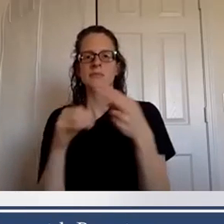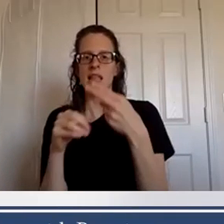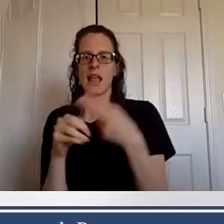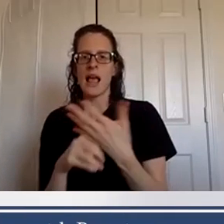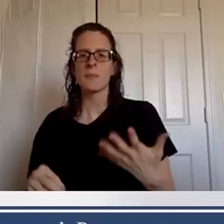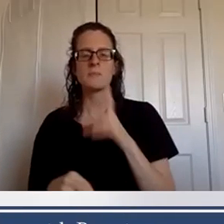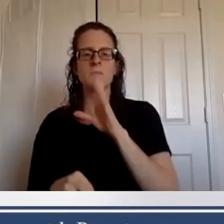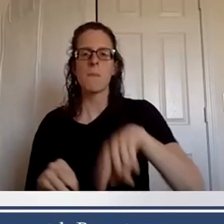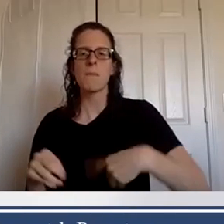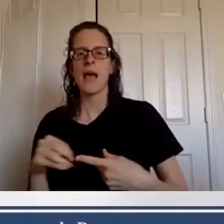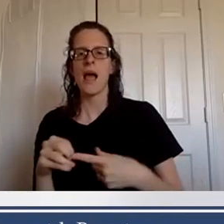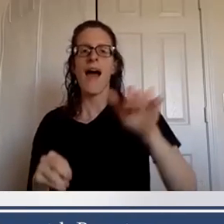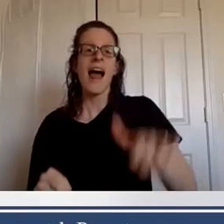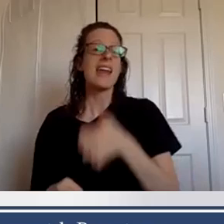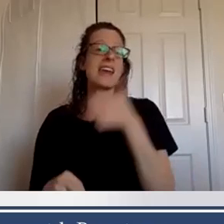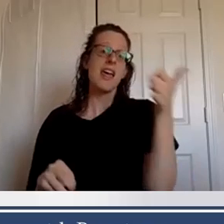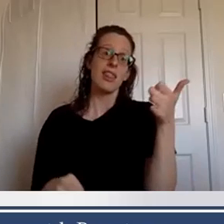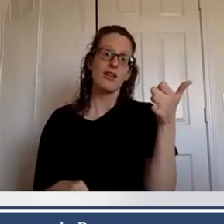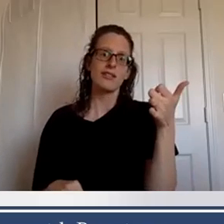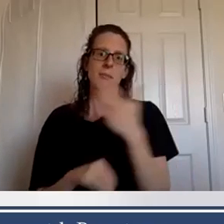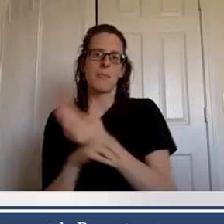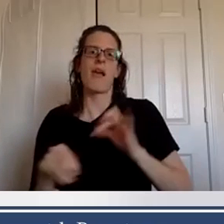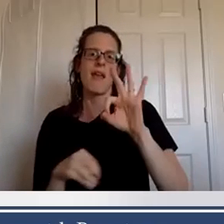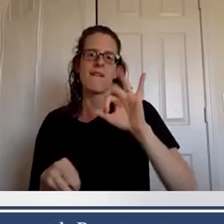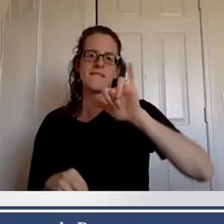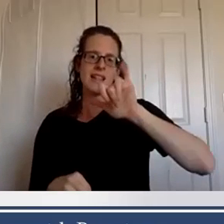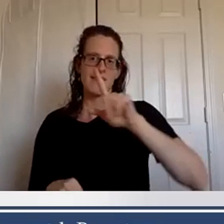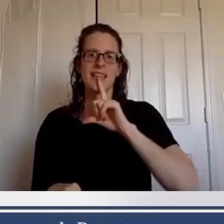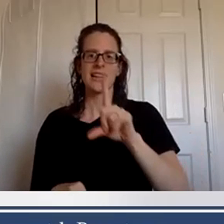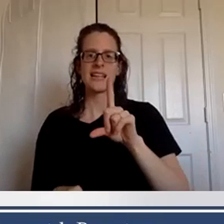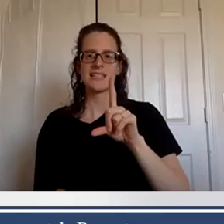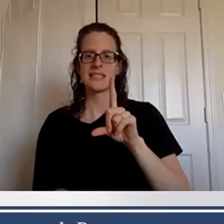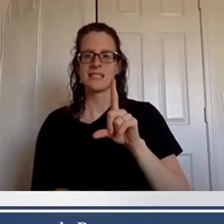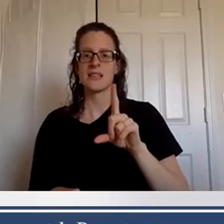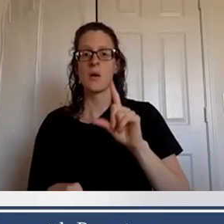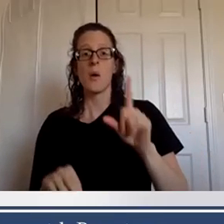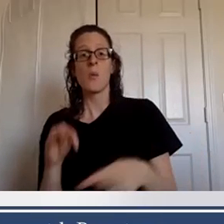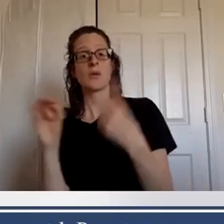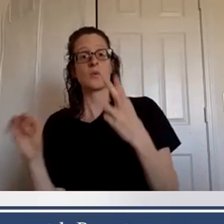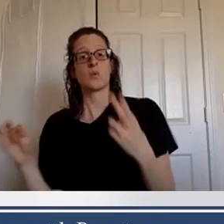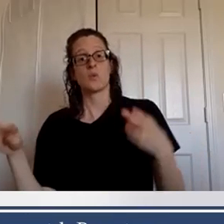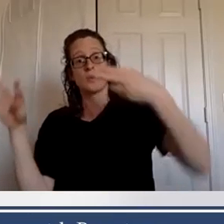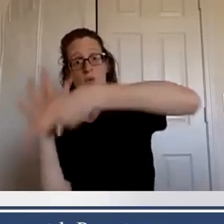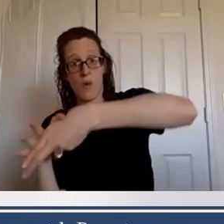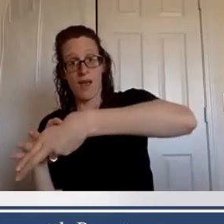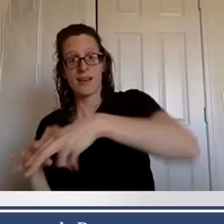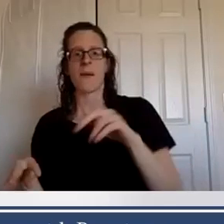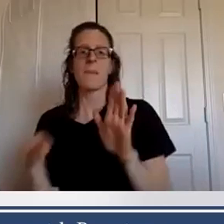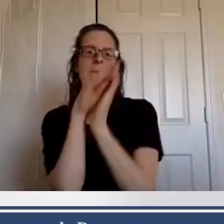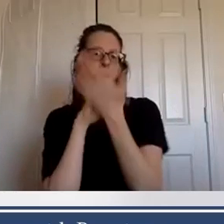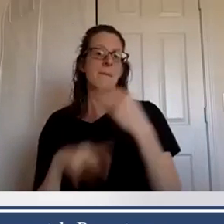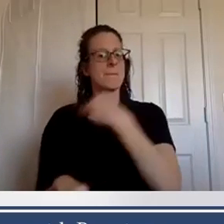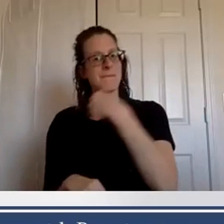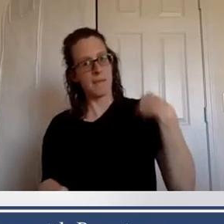about another thing that i love about young living um once you join and you become a wholesale member with your